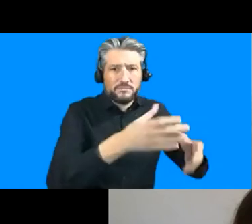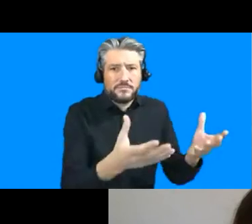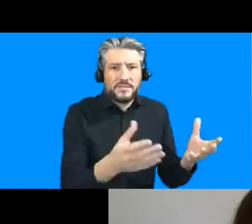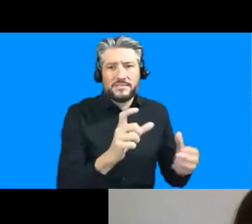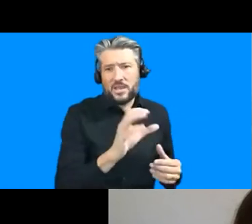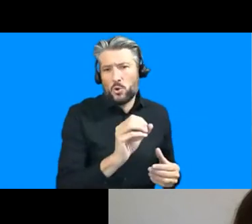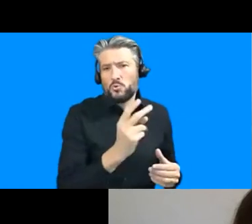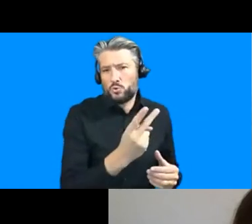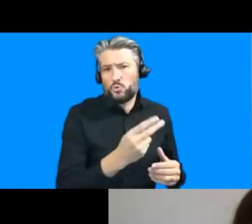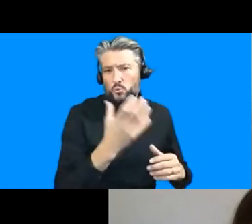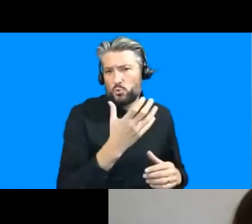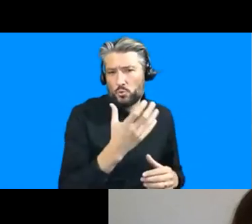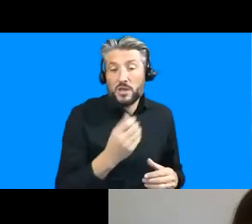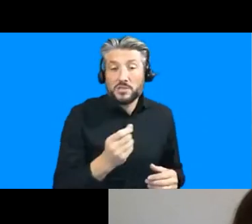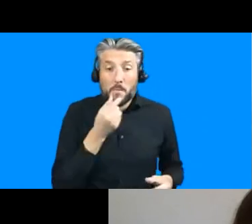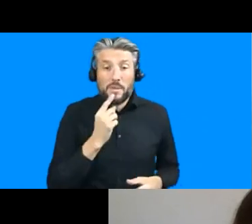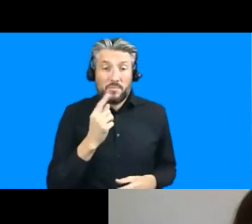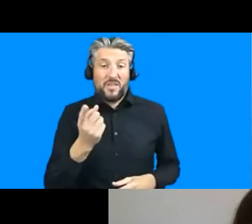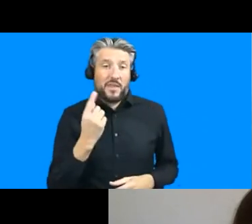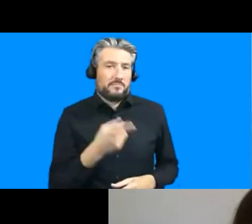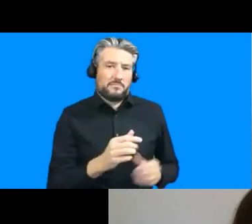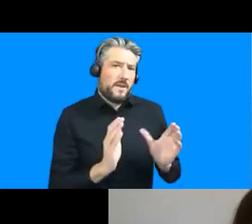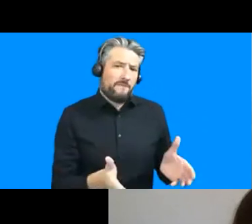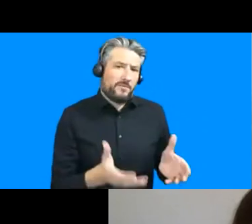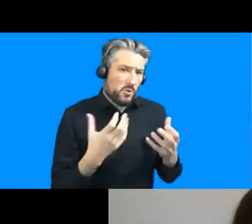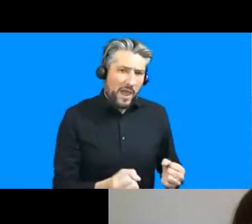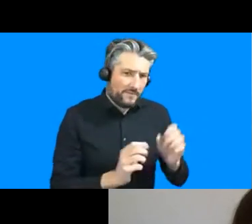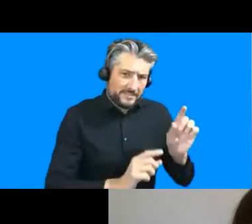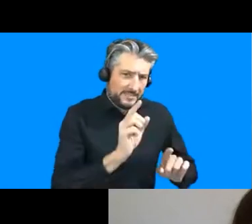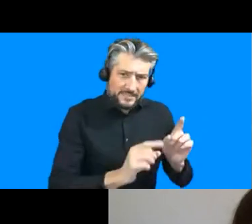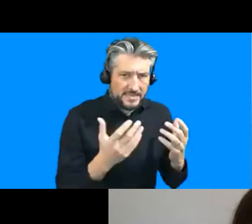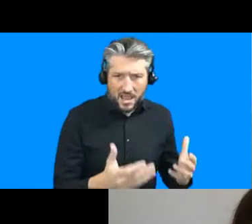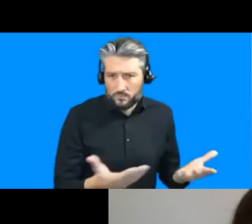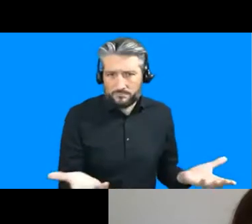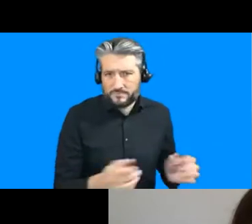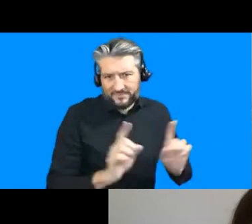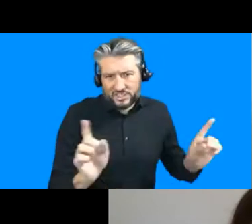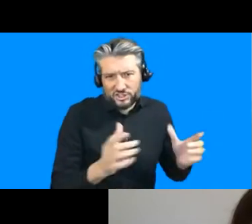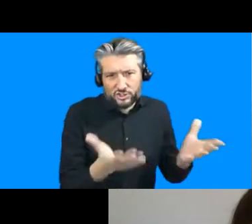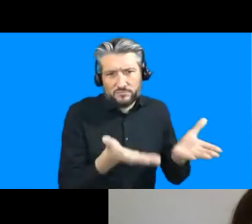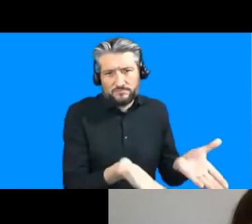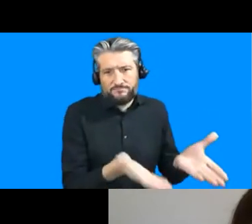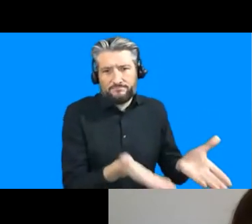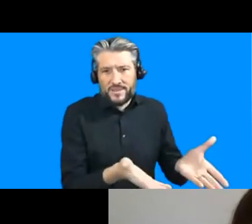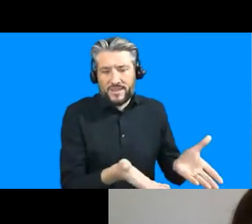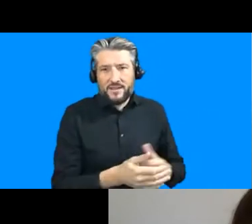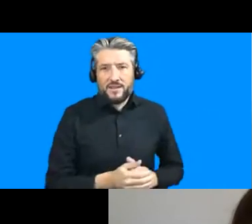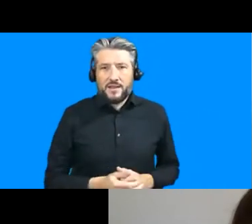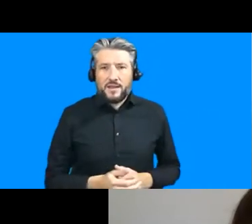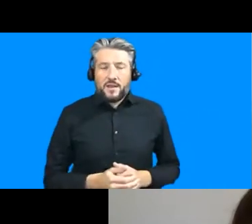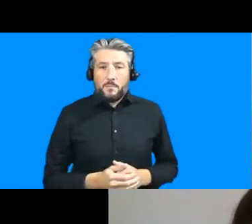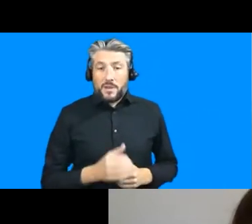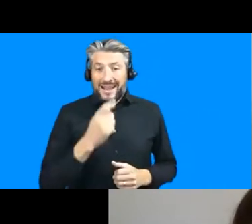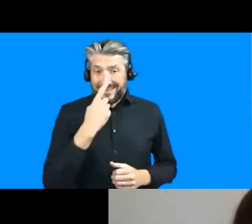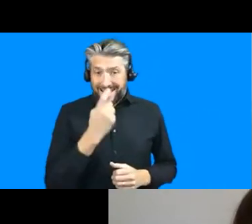view of cities but we certainly need to have a slightly broader view because indeed if we think that cities can do it alone that ends